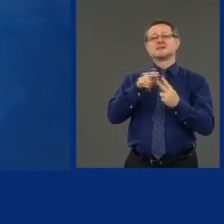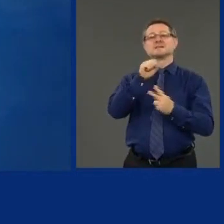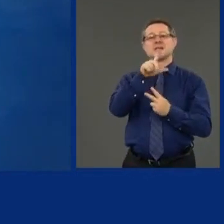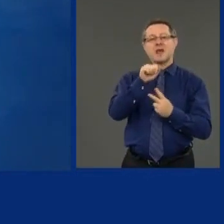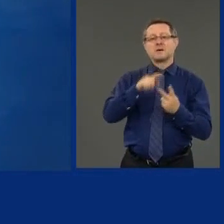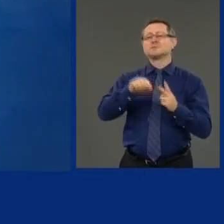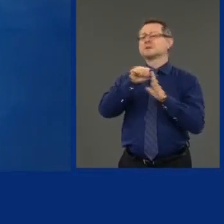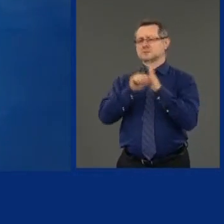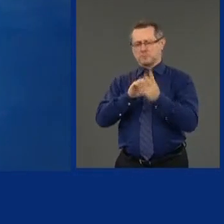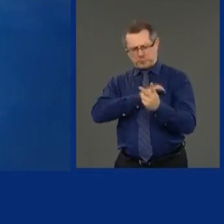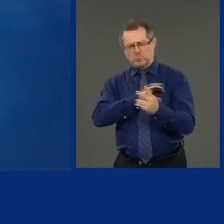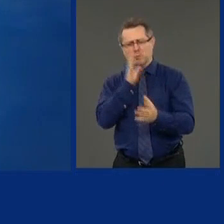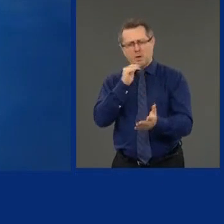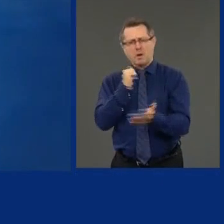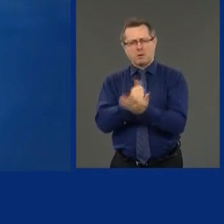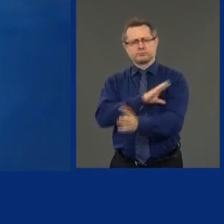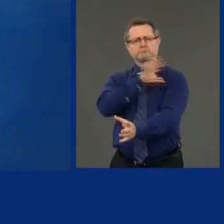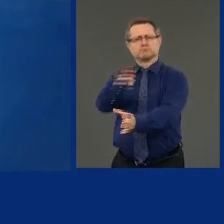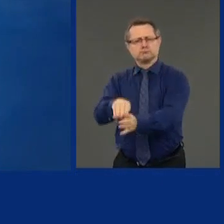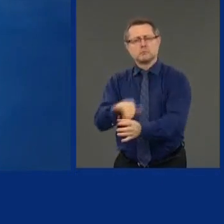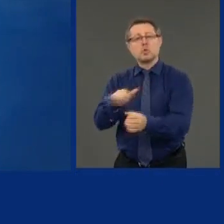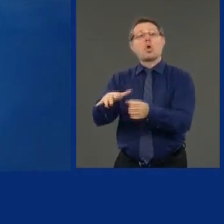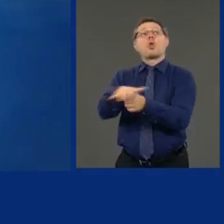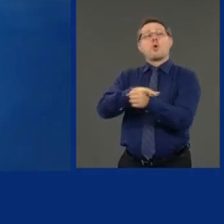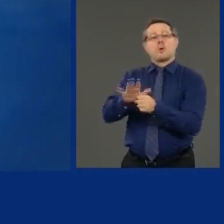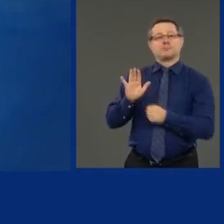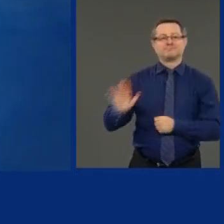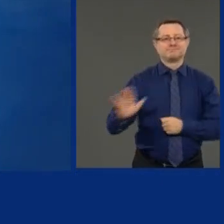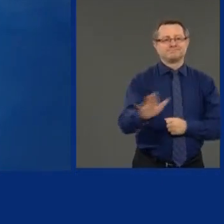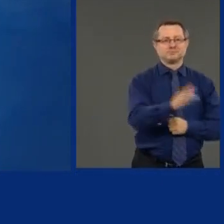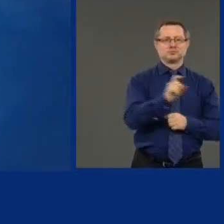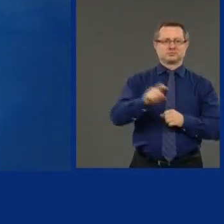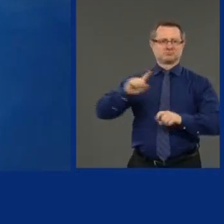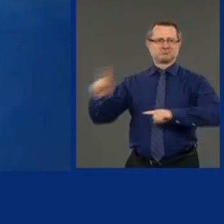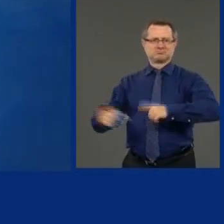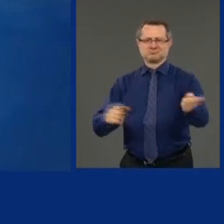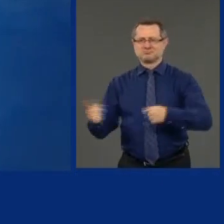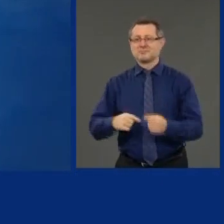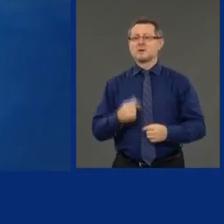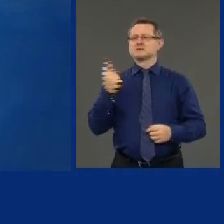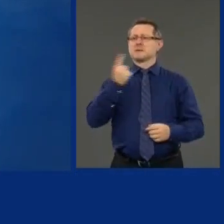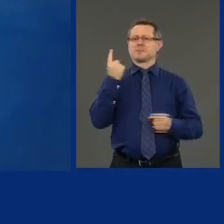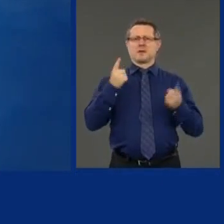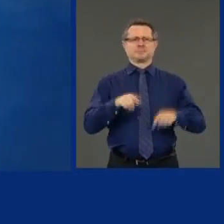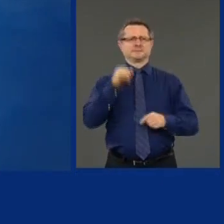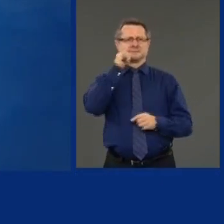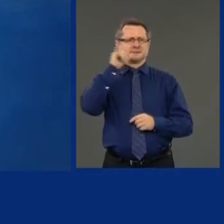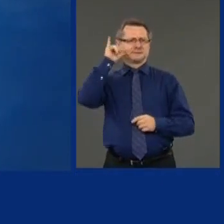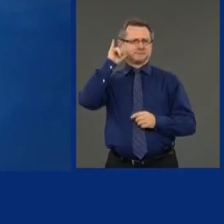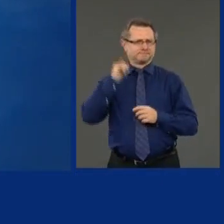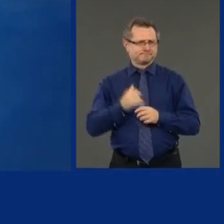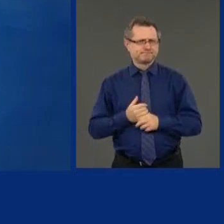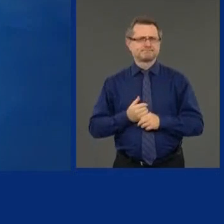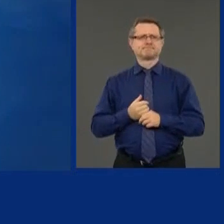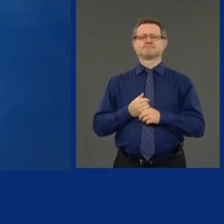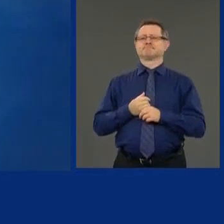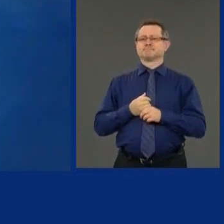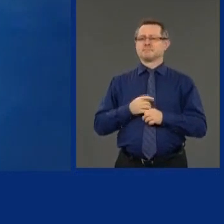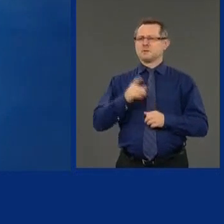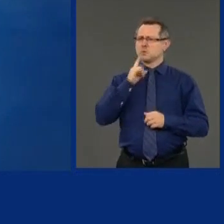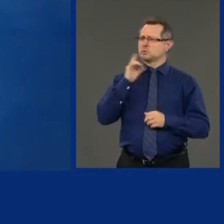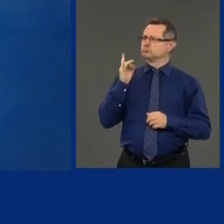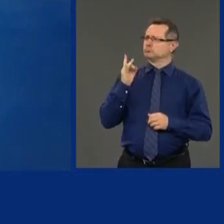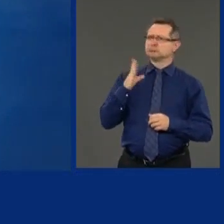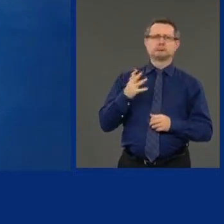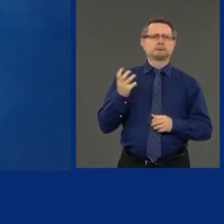work hand-in-hand with the local governments. Something happened yesterday that was actually very troubling, and